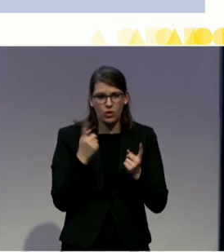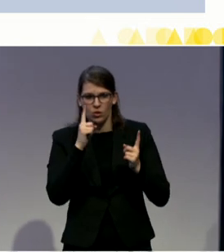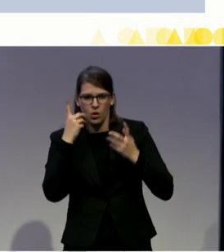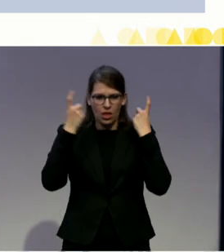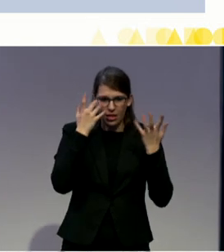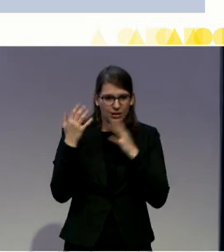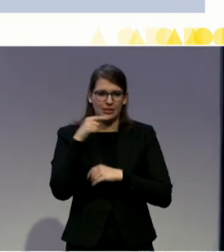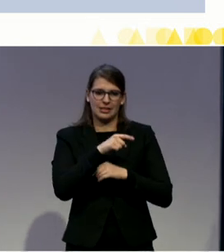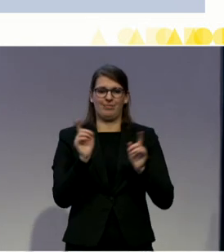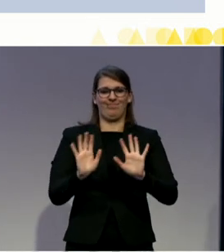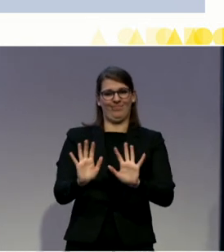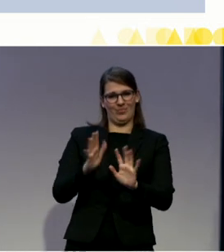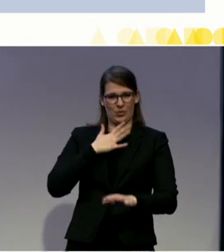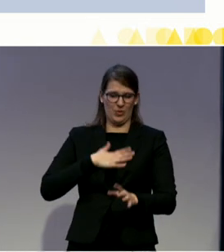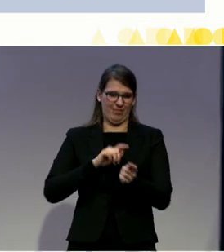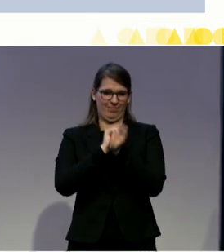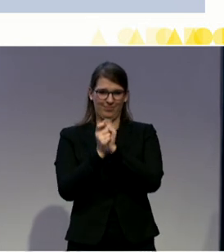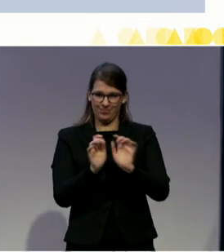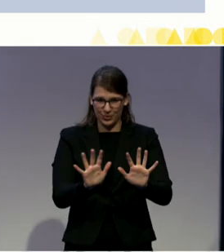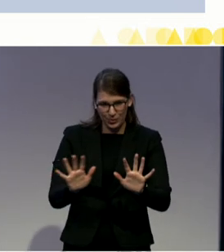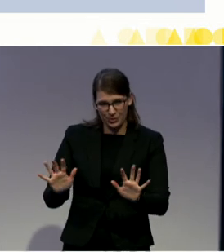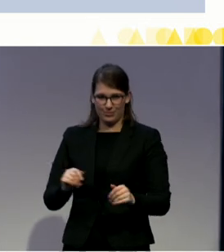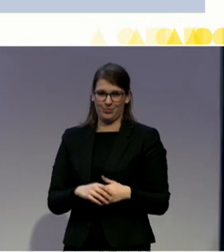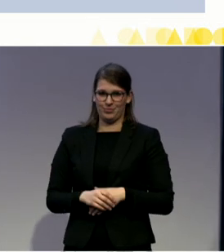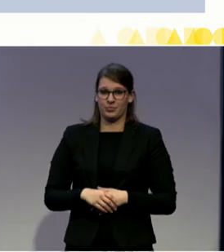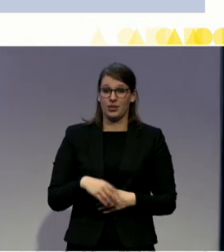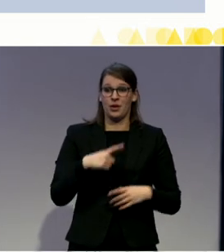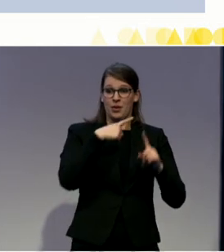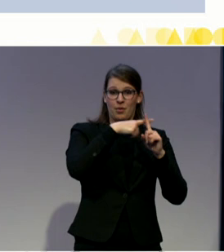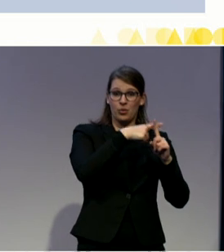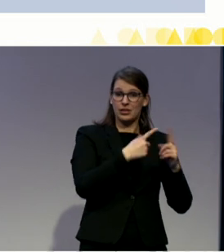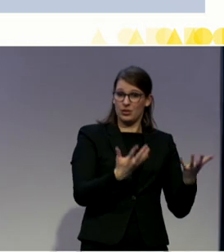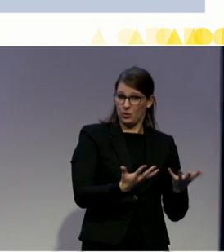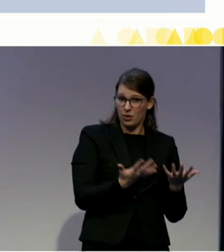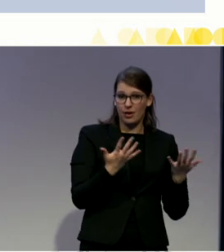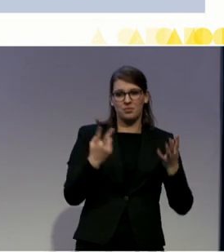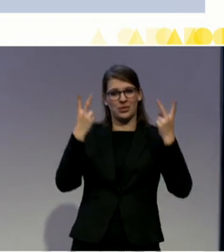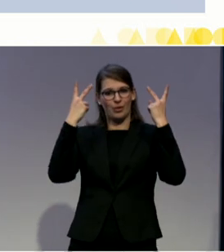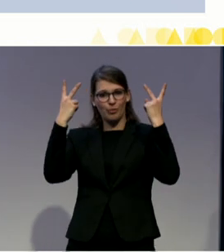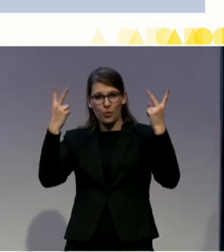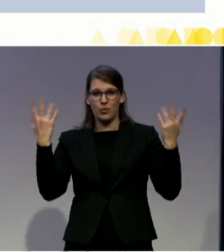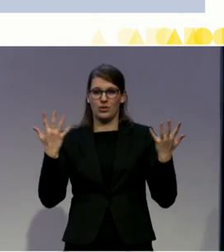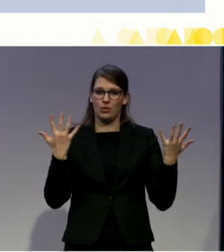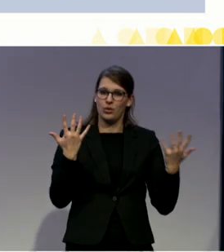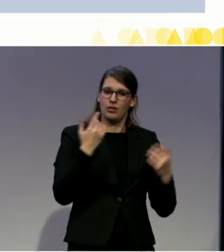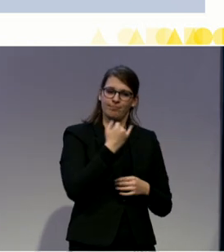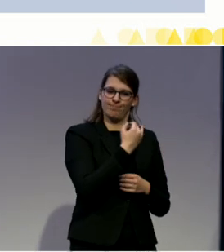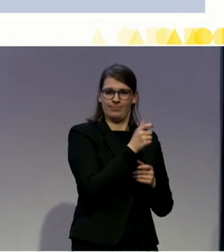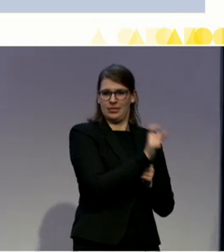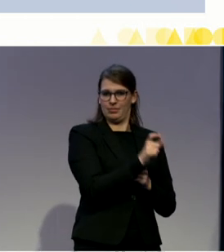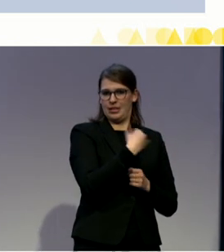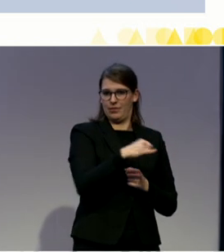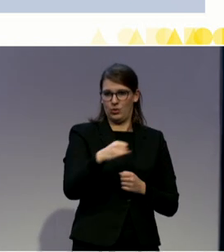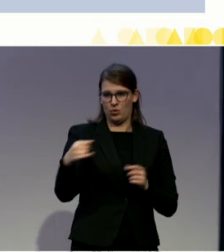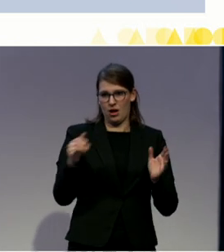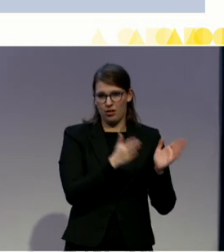we saw that individualized plans, as well as opportunities to develop everyday living skills, can really play a role in helping